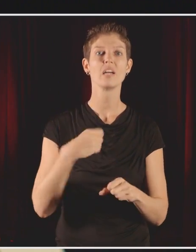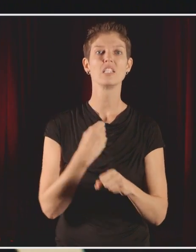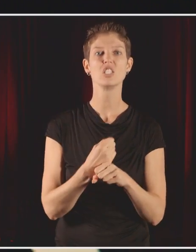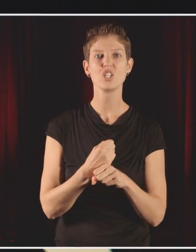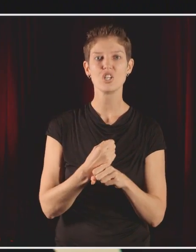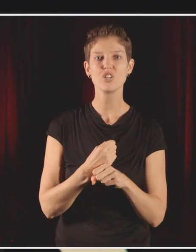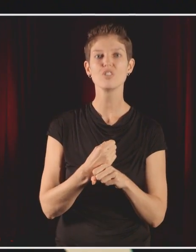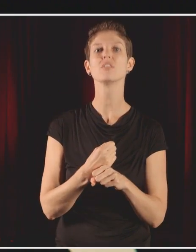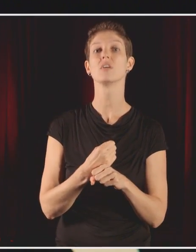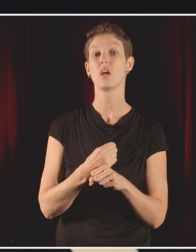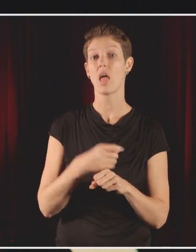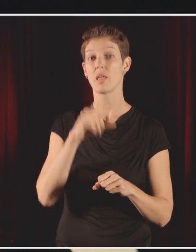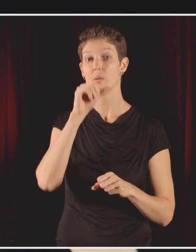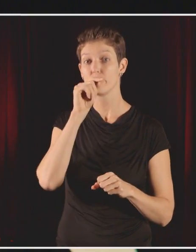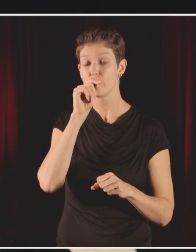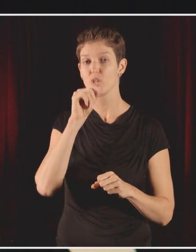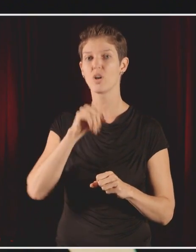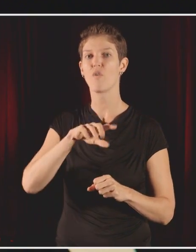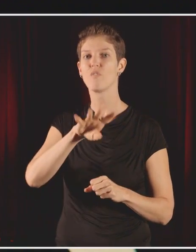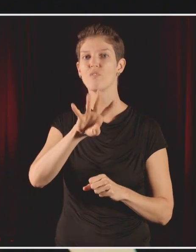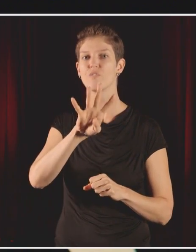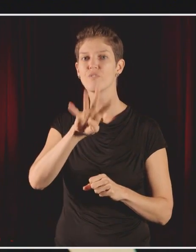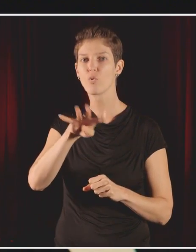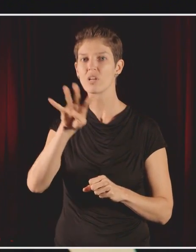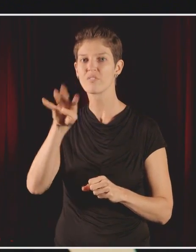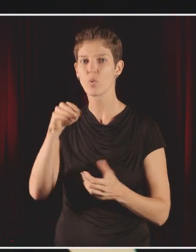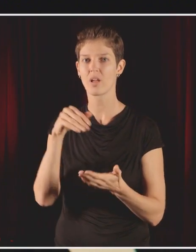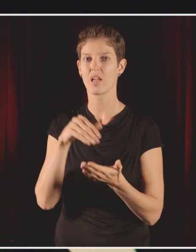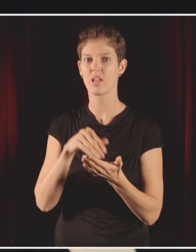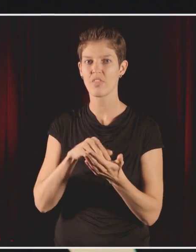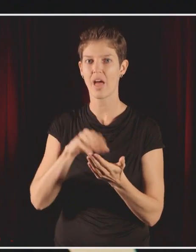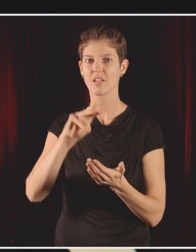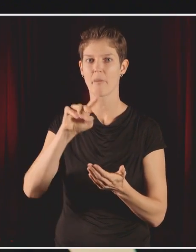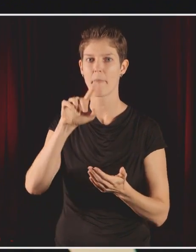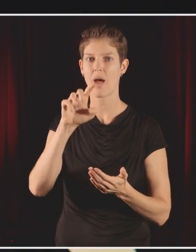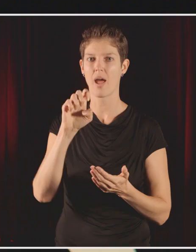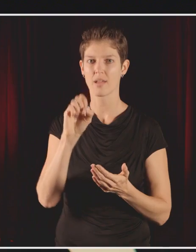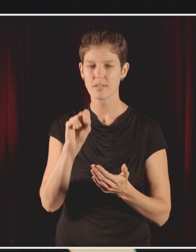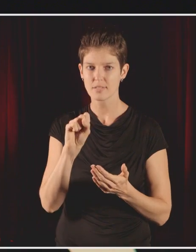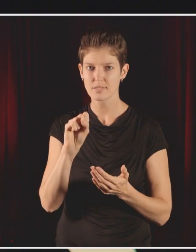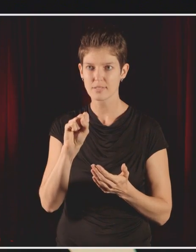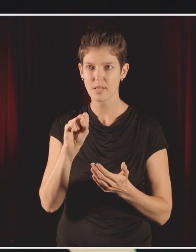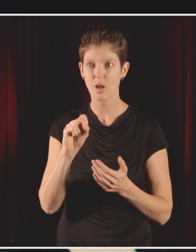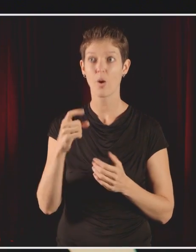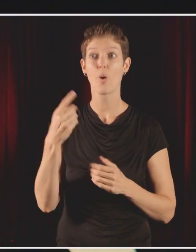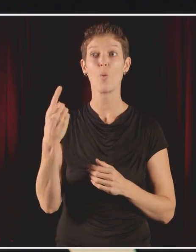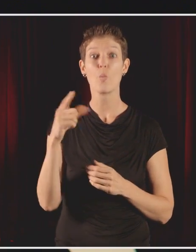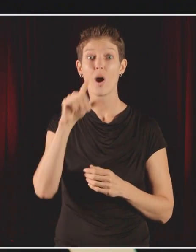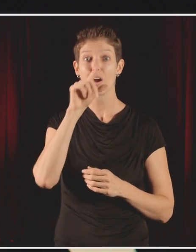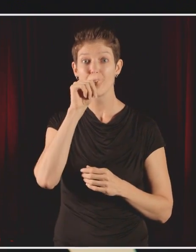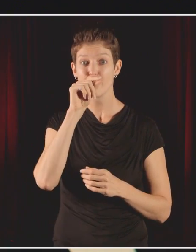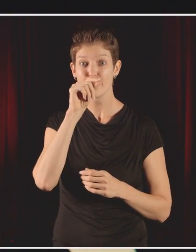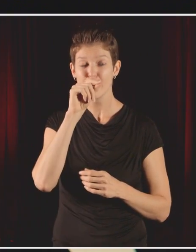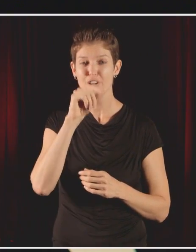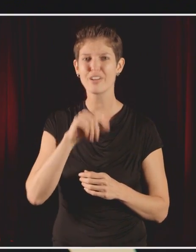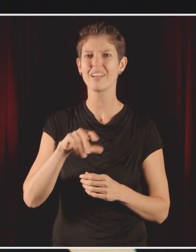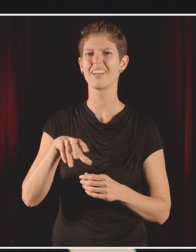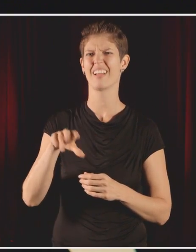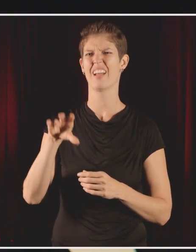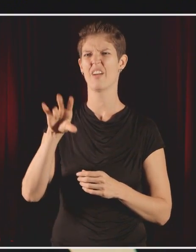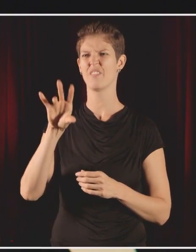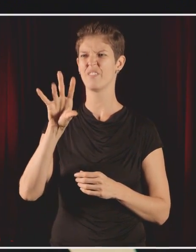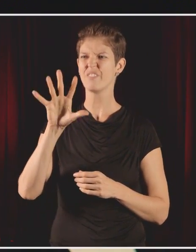an Arctic tern flies 44,000 miles on average. One individual we know flew 50,700 miles.